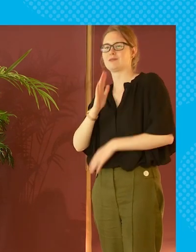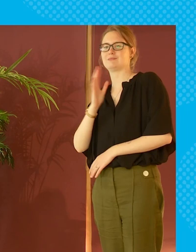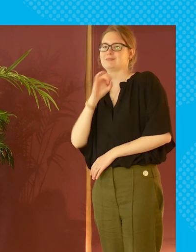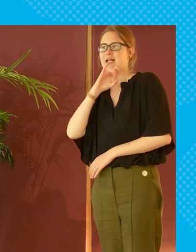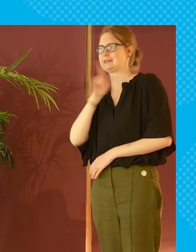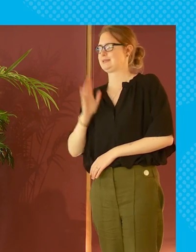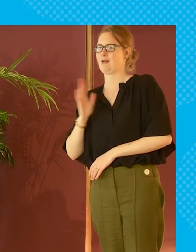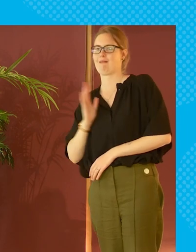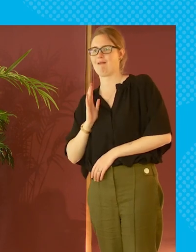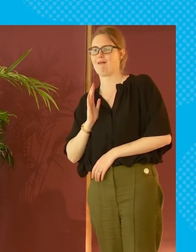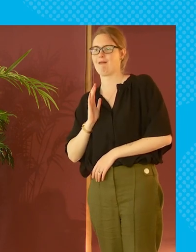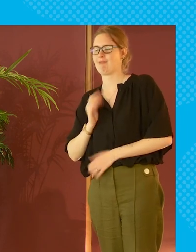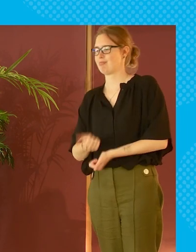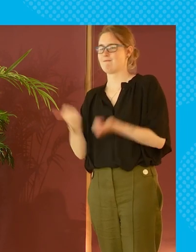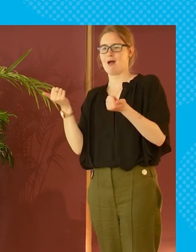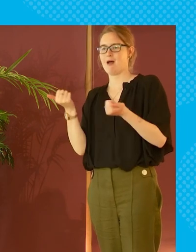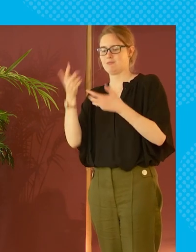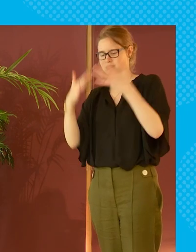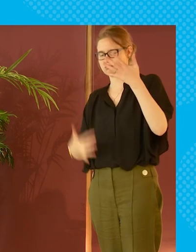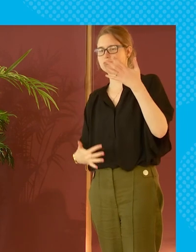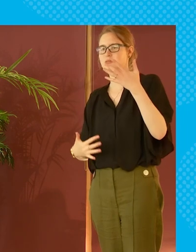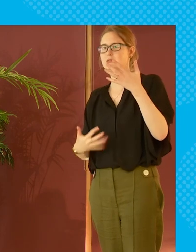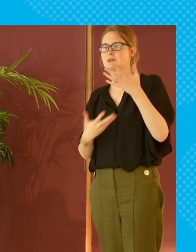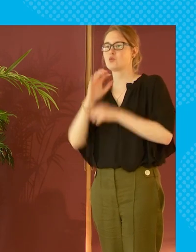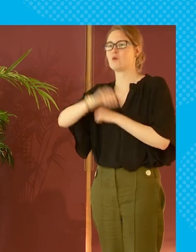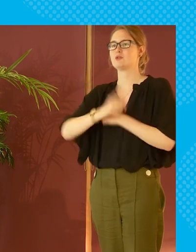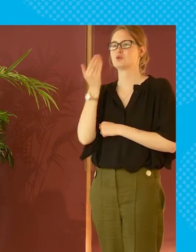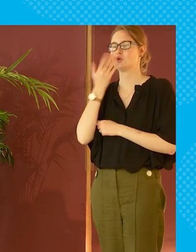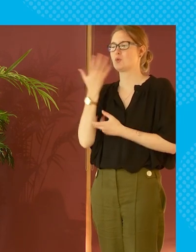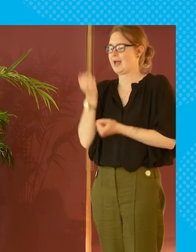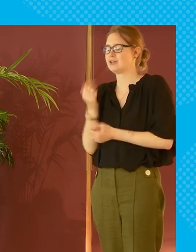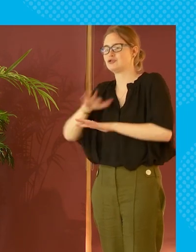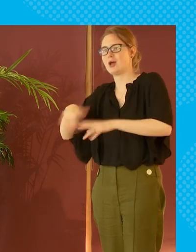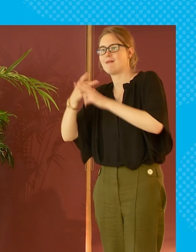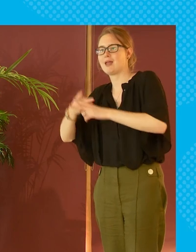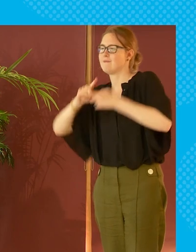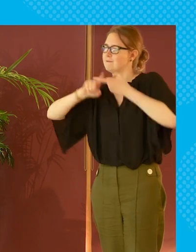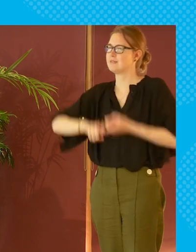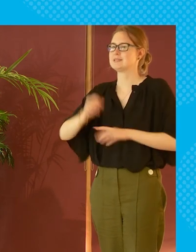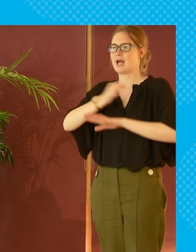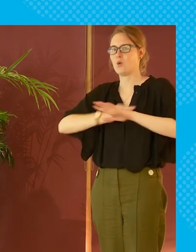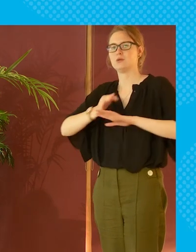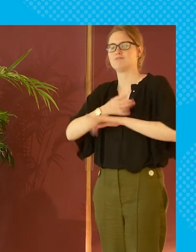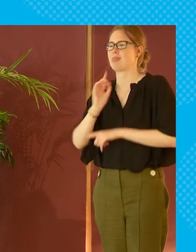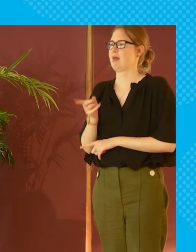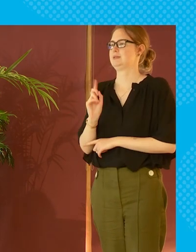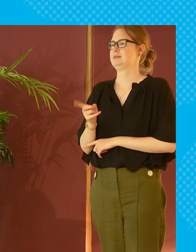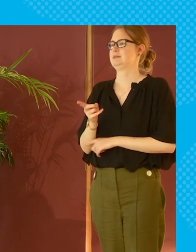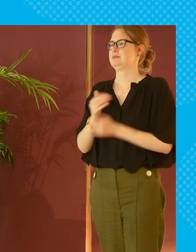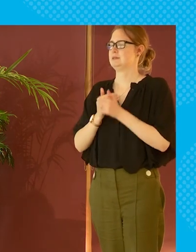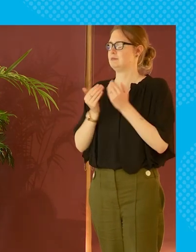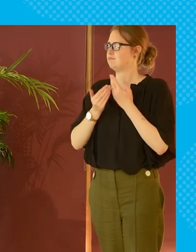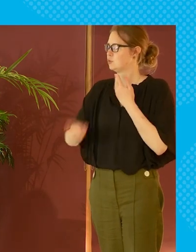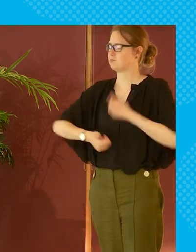saturdays and sundays because my husband is at home etc etc and then they took over the school so we had child care we had fixed hours and that